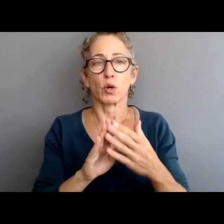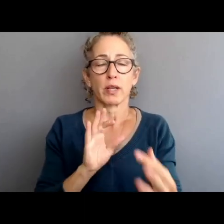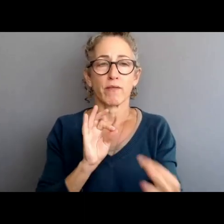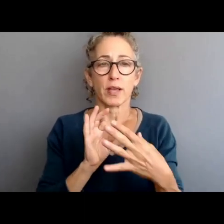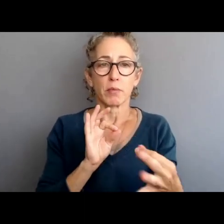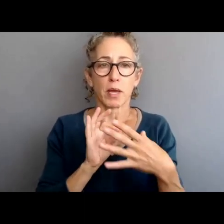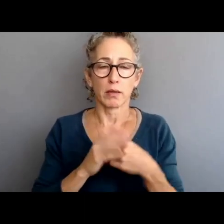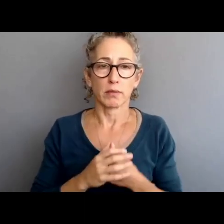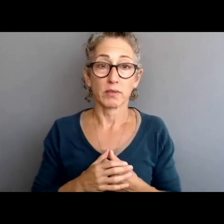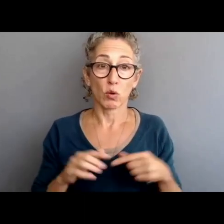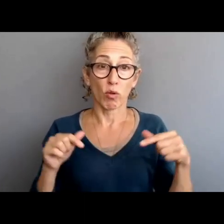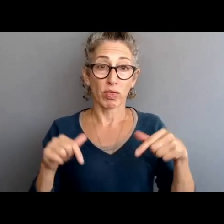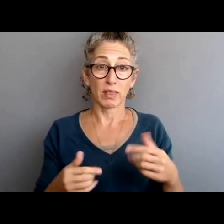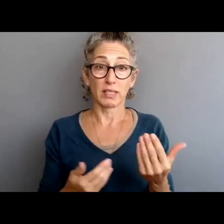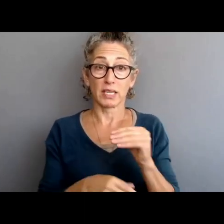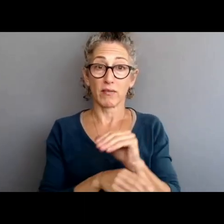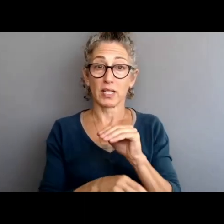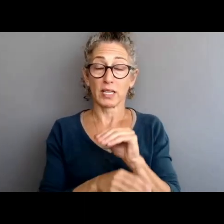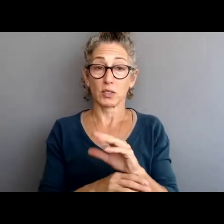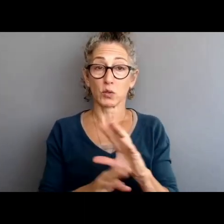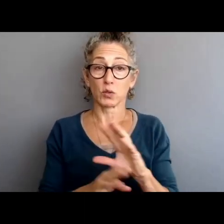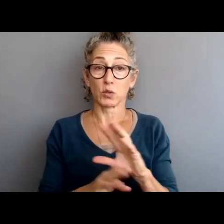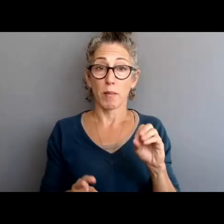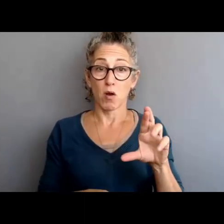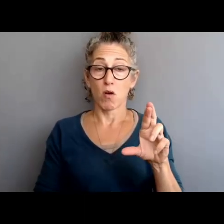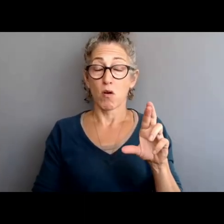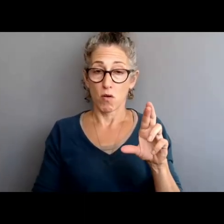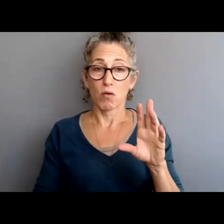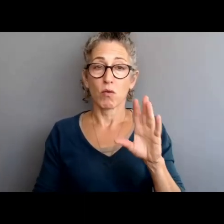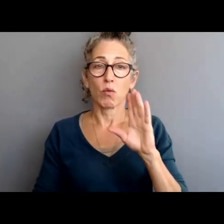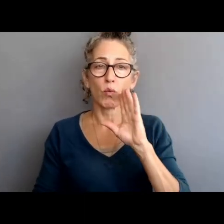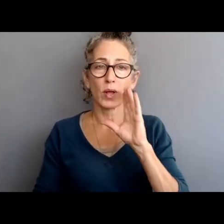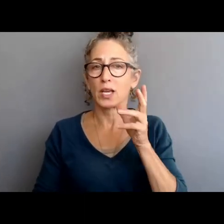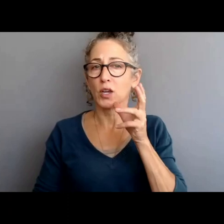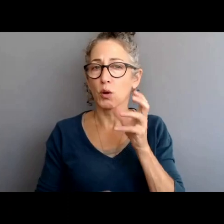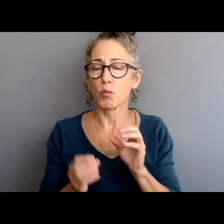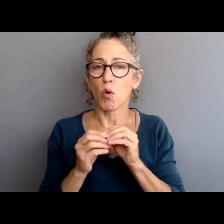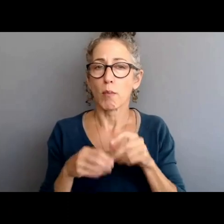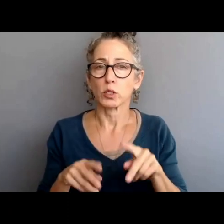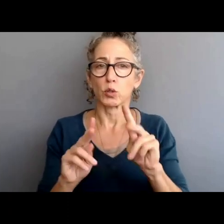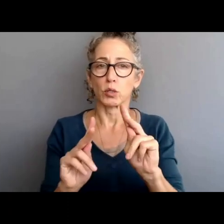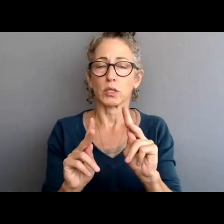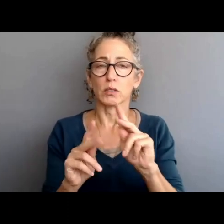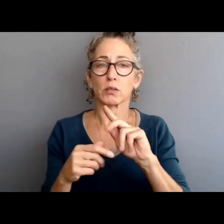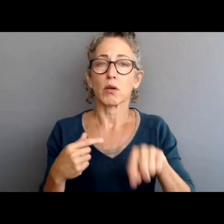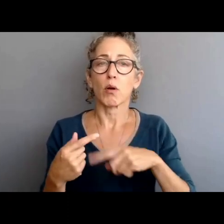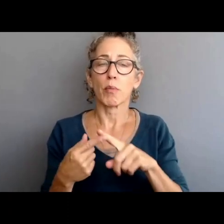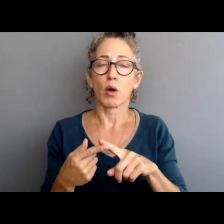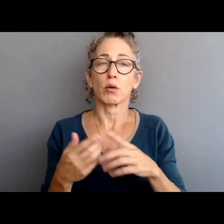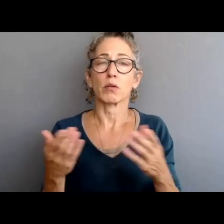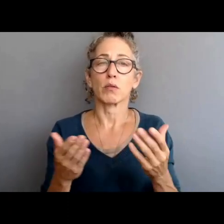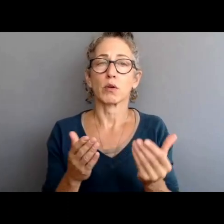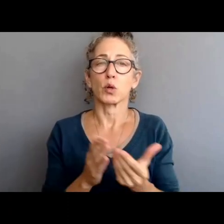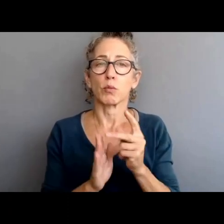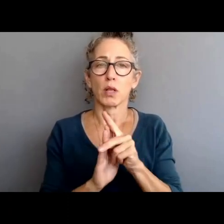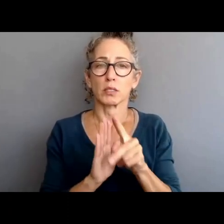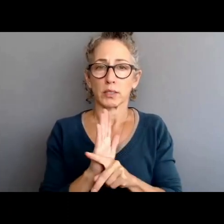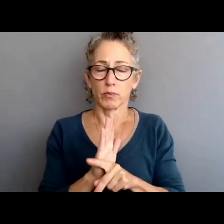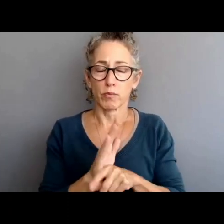webinar this evening, you will hear more about opportunities for input on three policies that we will be discussing tonight.